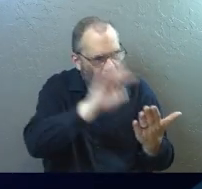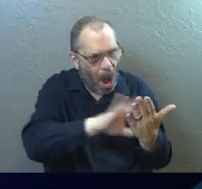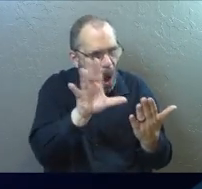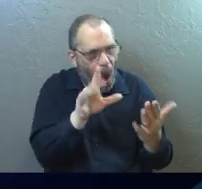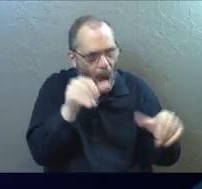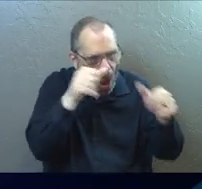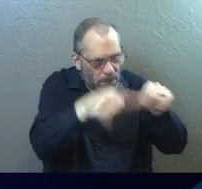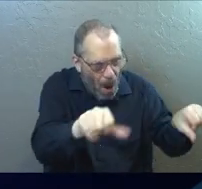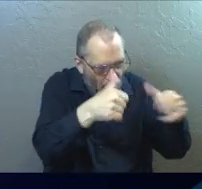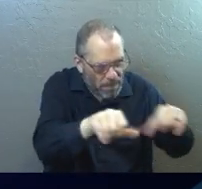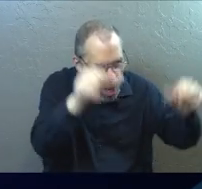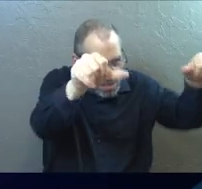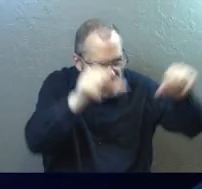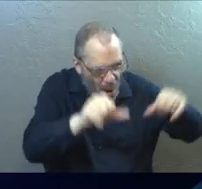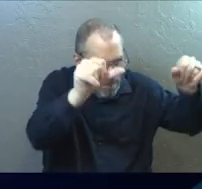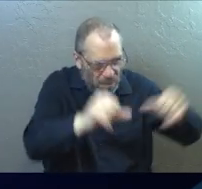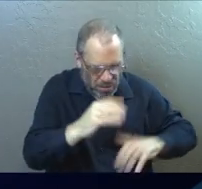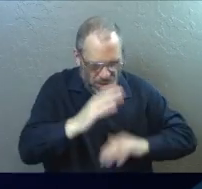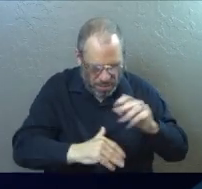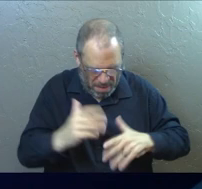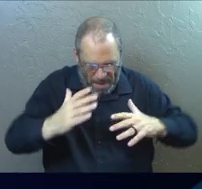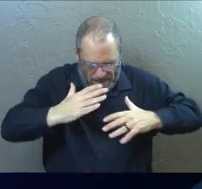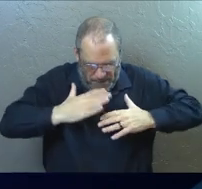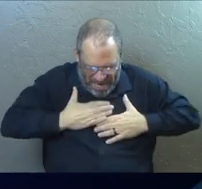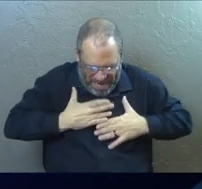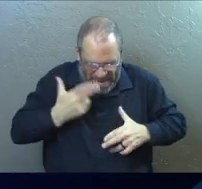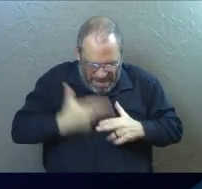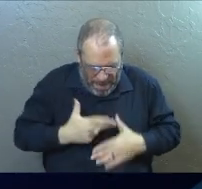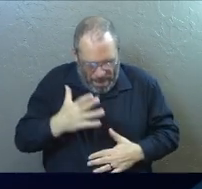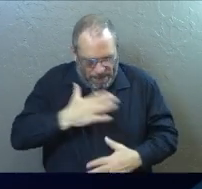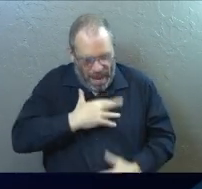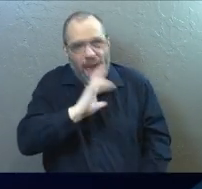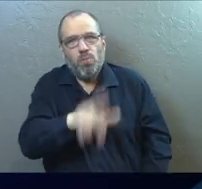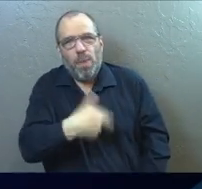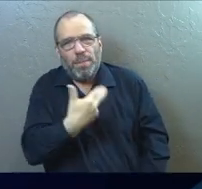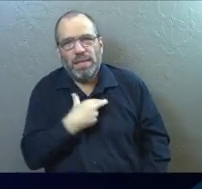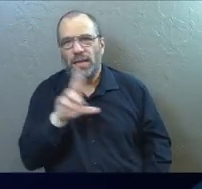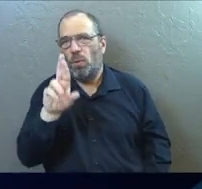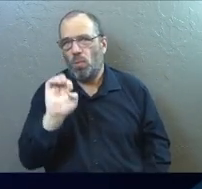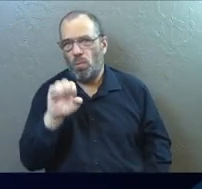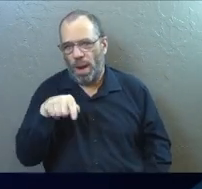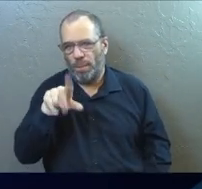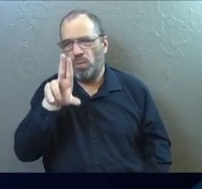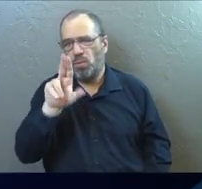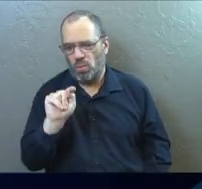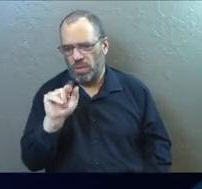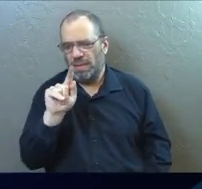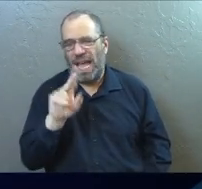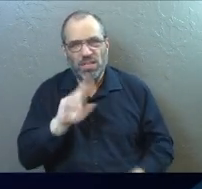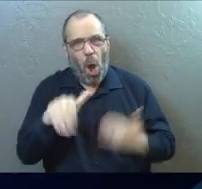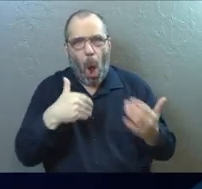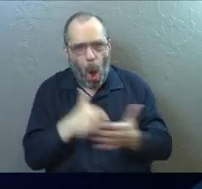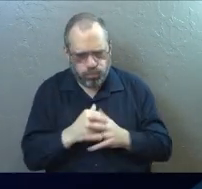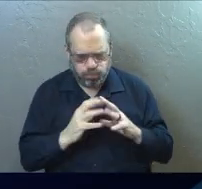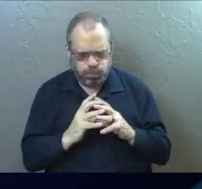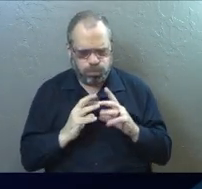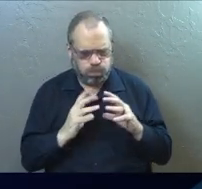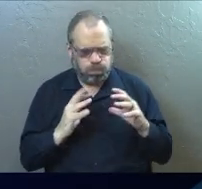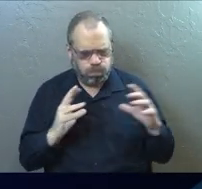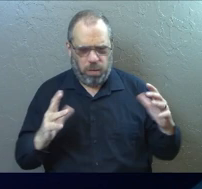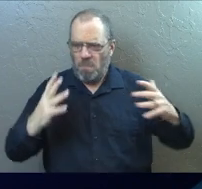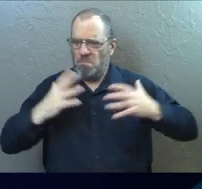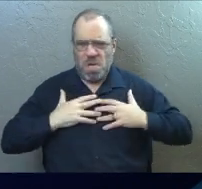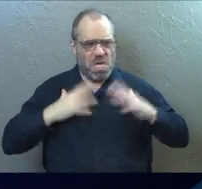And like on and on and on it goes to build up your reputation, to build up control over your family, to build up all the things that